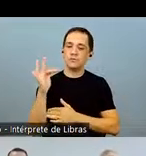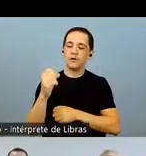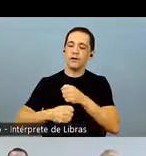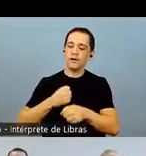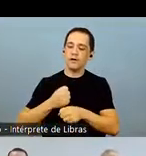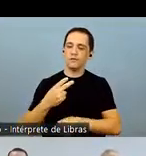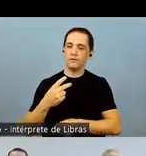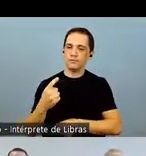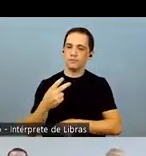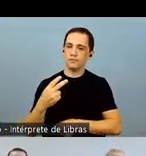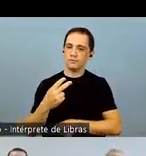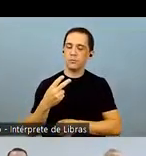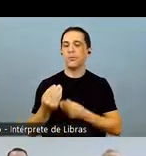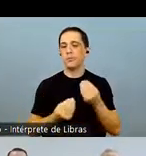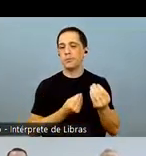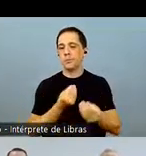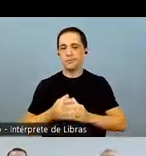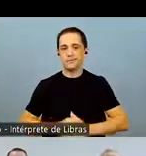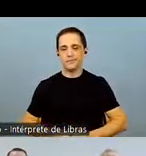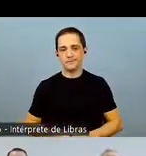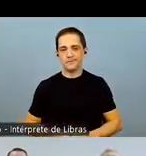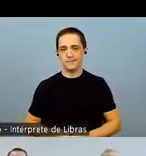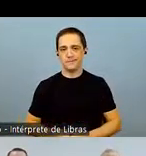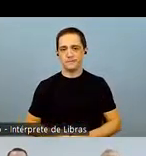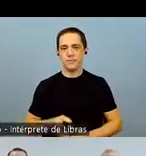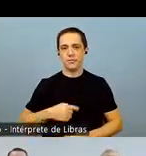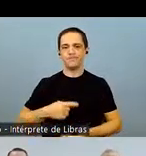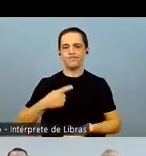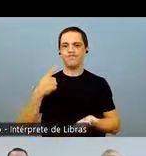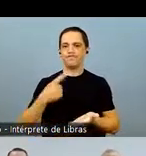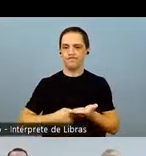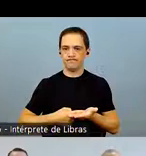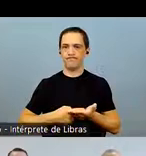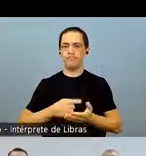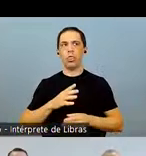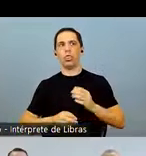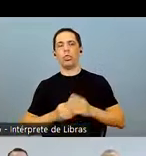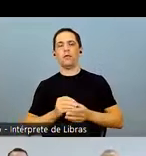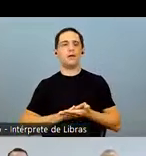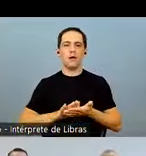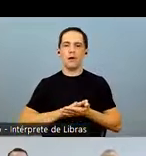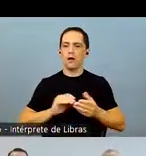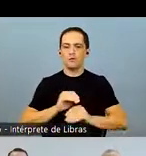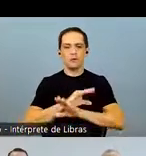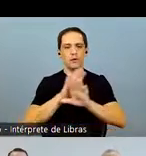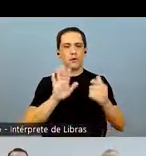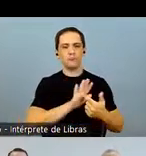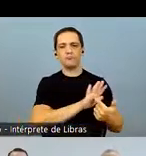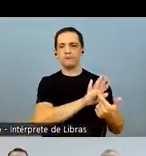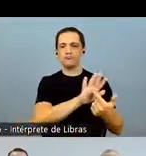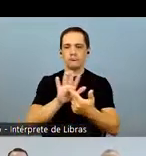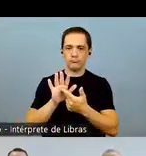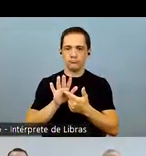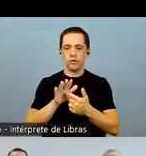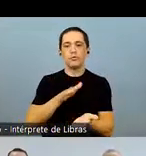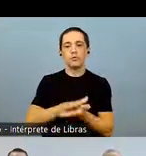current estimates for the 21-22 season. In keeping with our commitment to